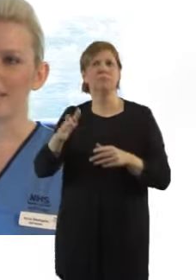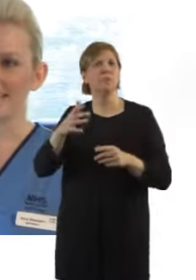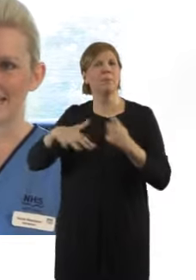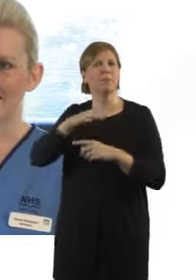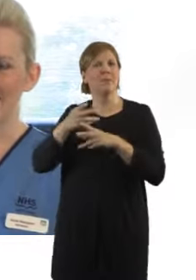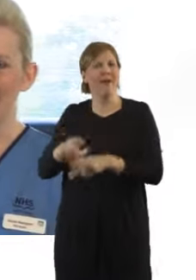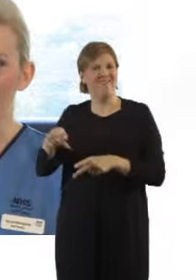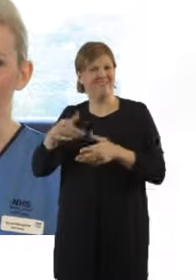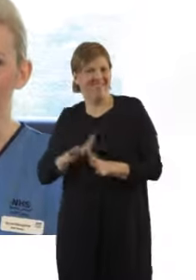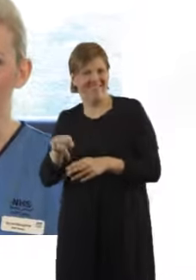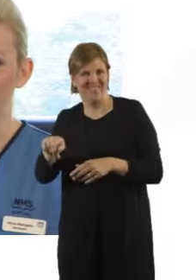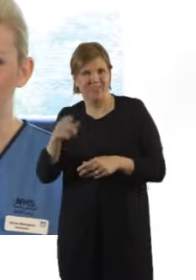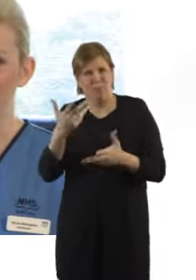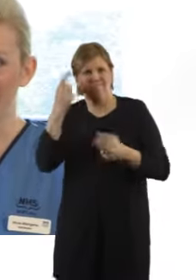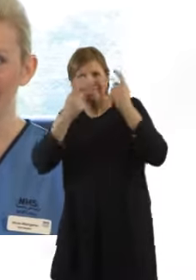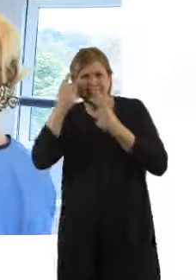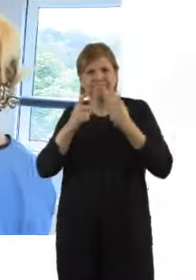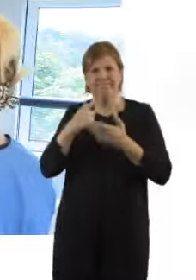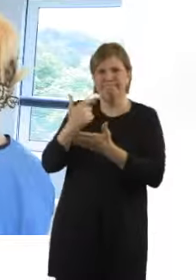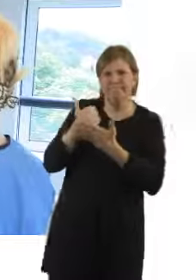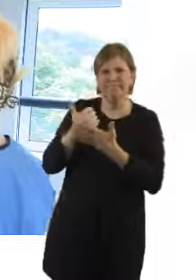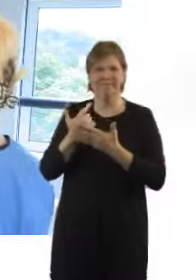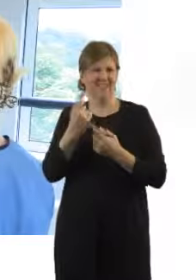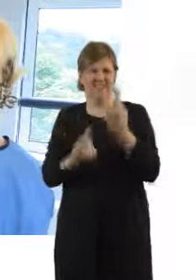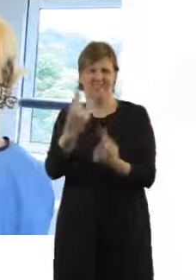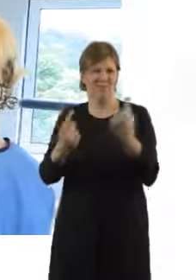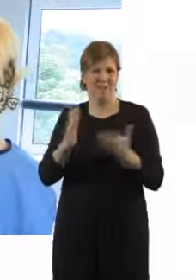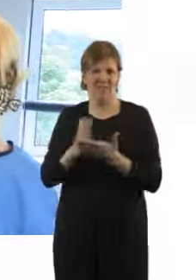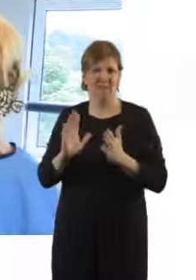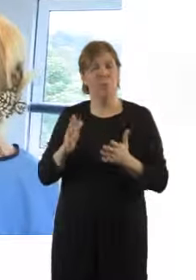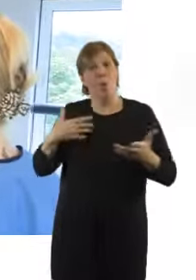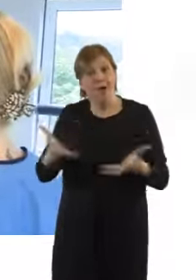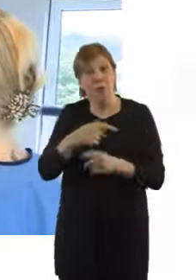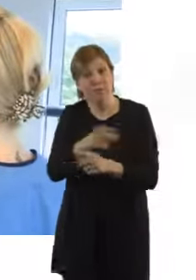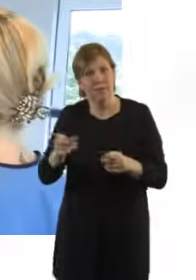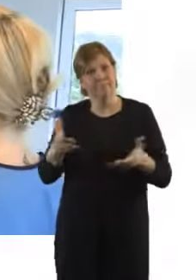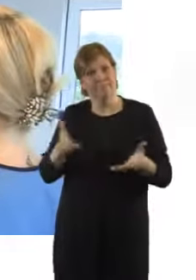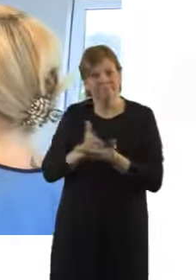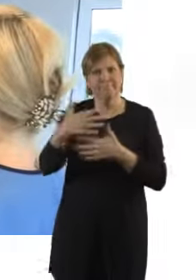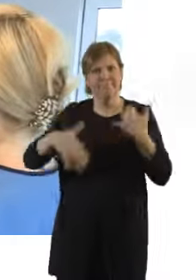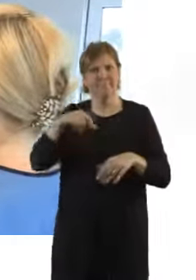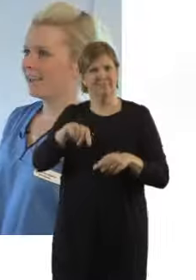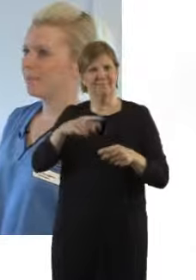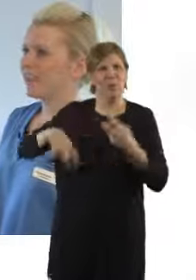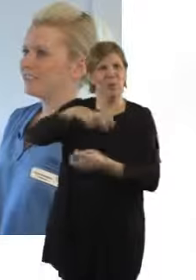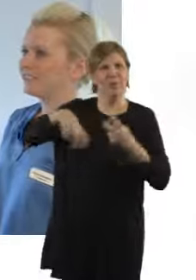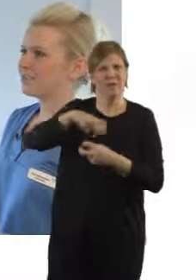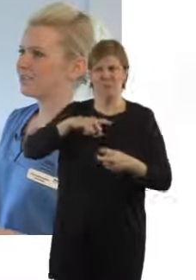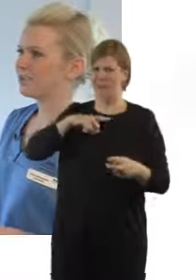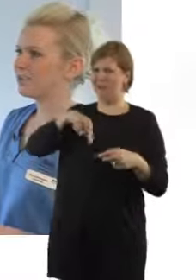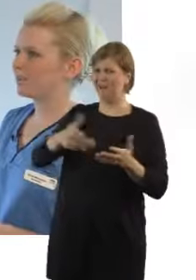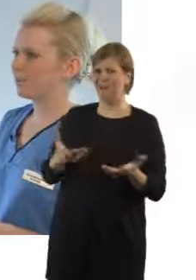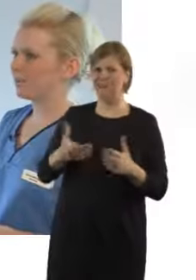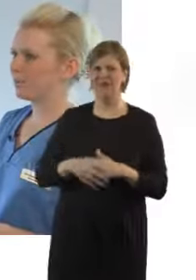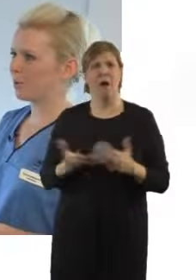women will be considered, and advised on an individual basis. Women are encouraged to be active during labour moving around a lot. Why is that? Being active